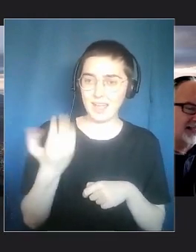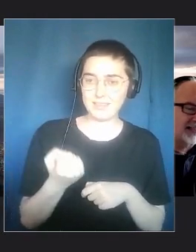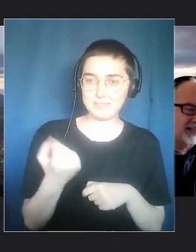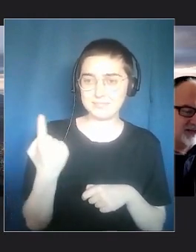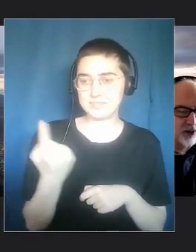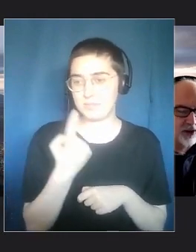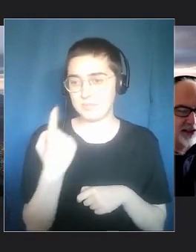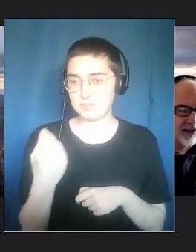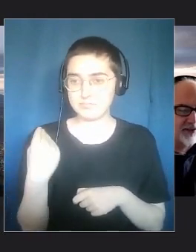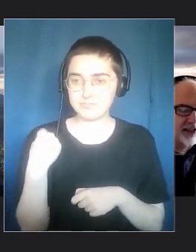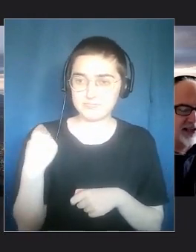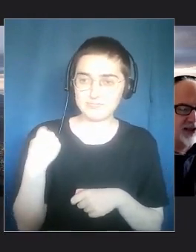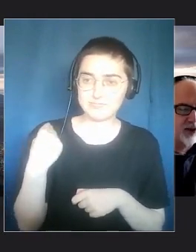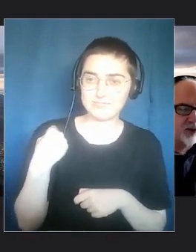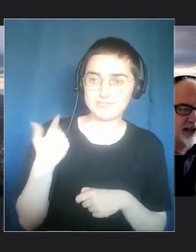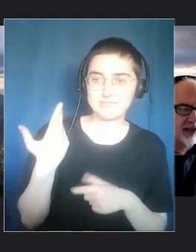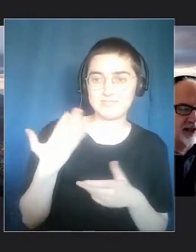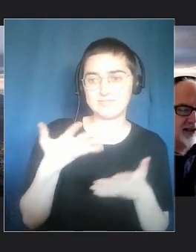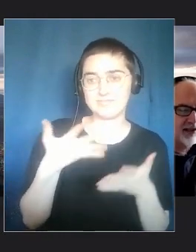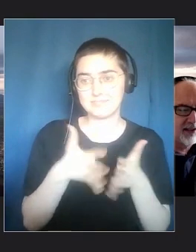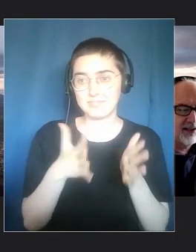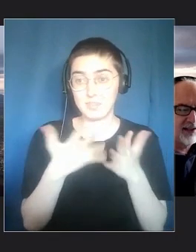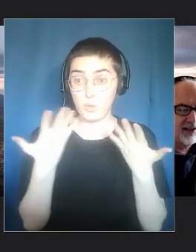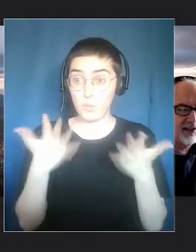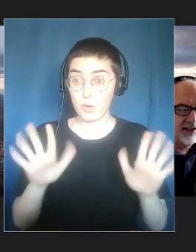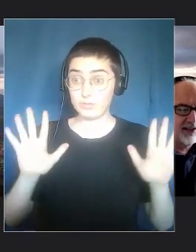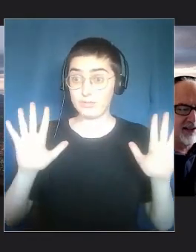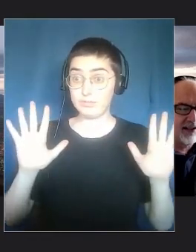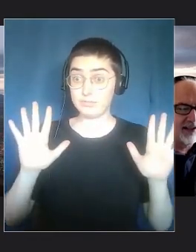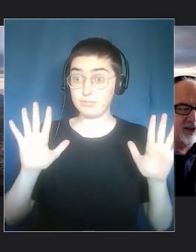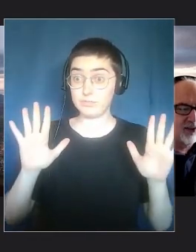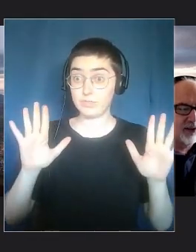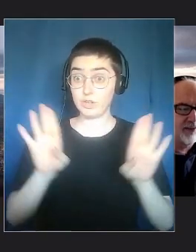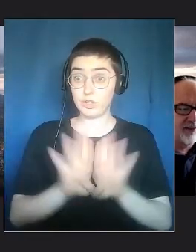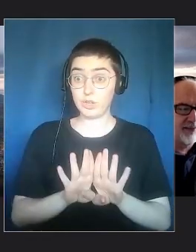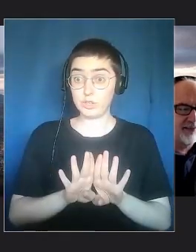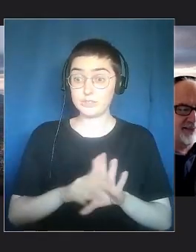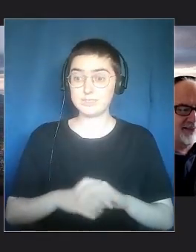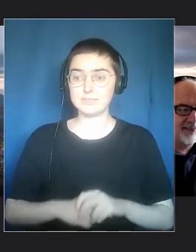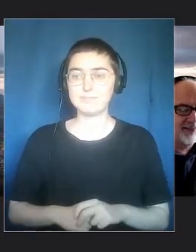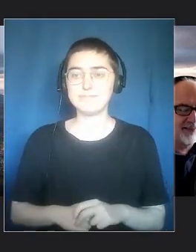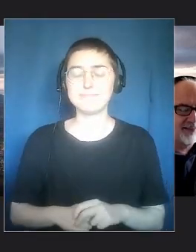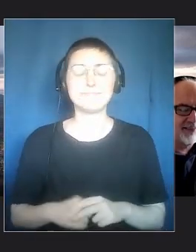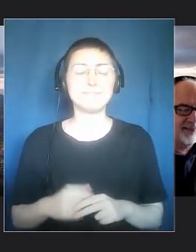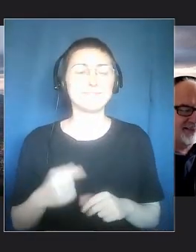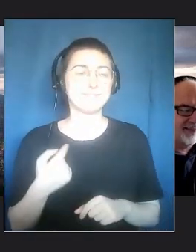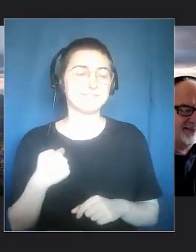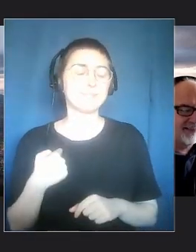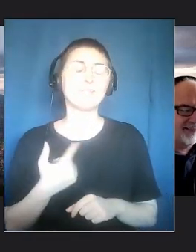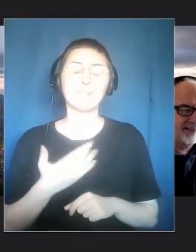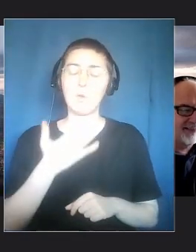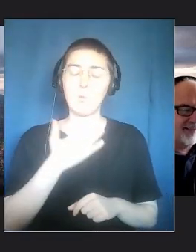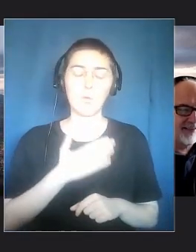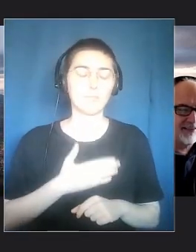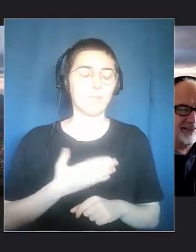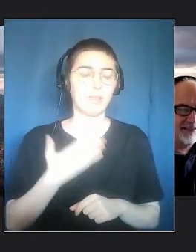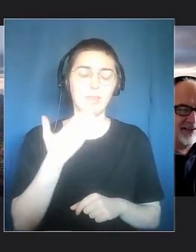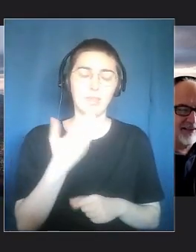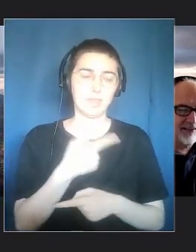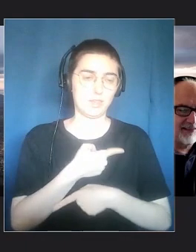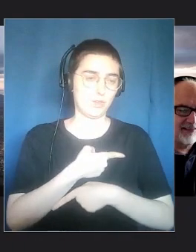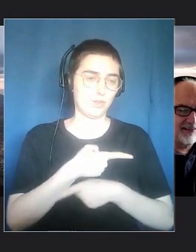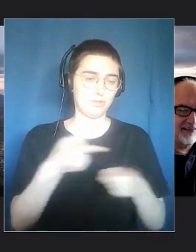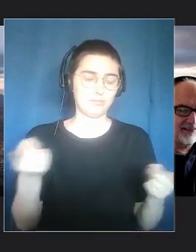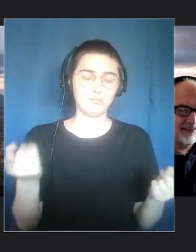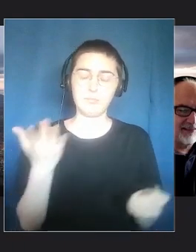Do you have something to share with us? I wanted to thank you